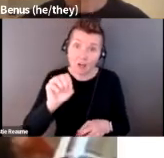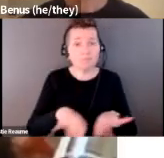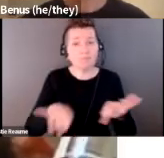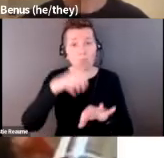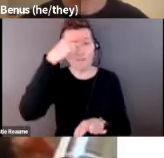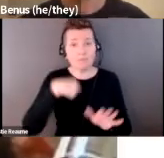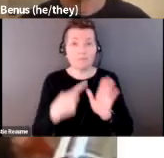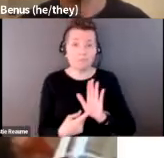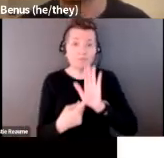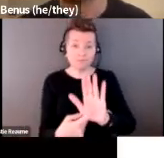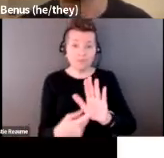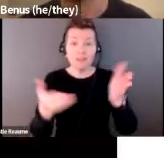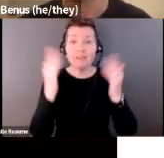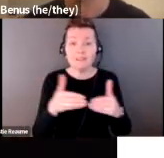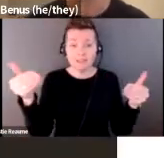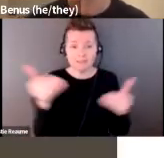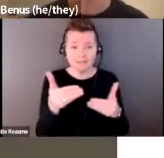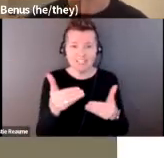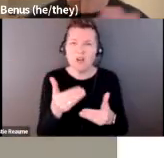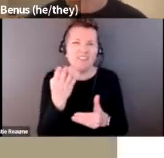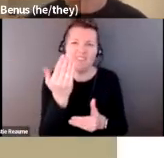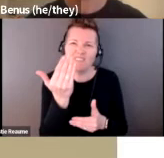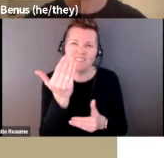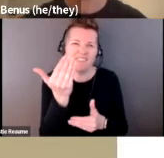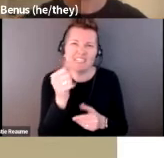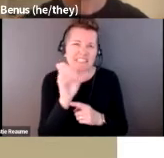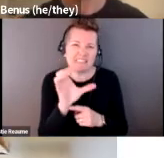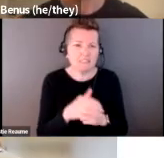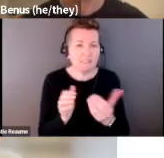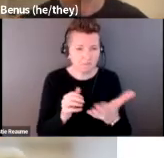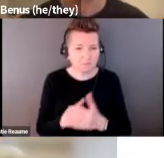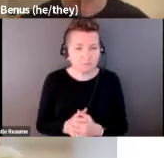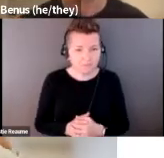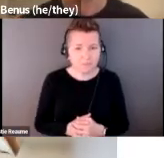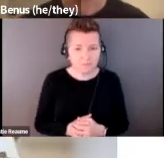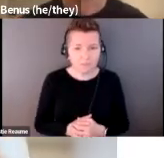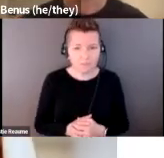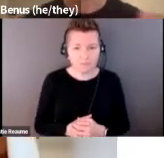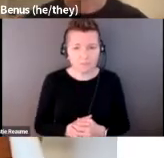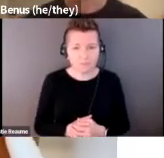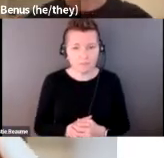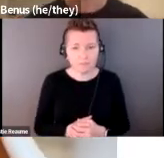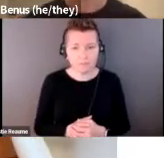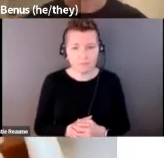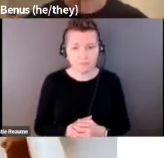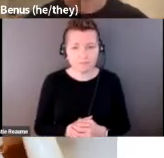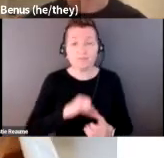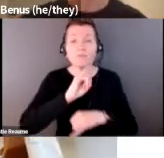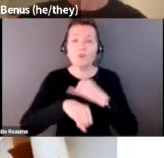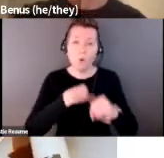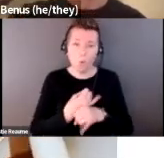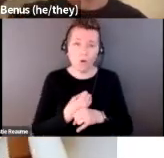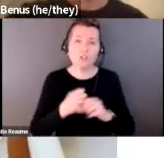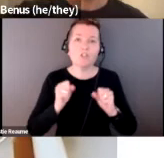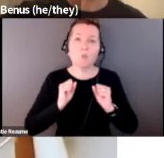we'll play about 15 seconds, and you'll see this work of someone in an orange sweater sitting on the chair in the